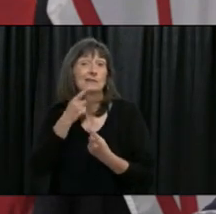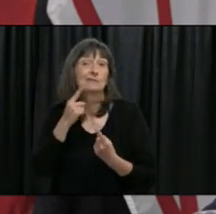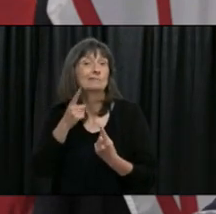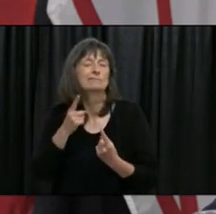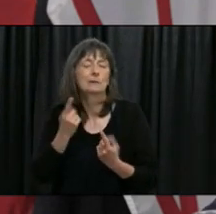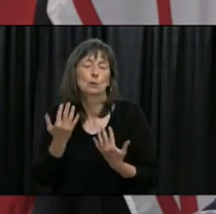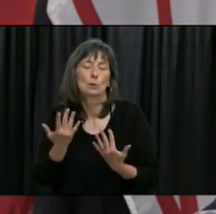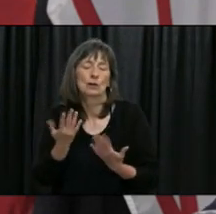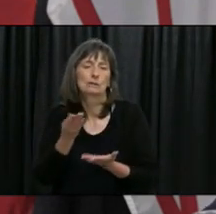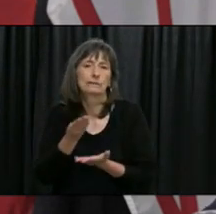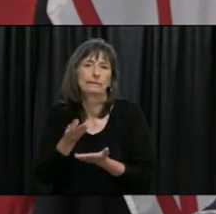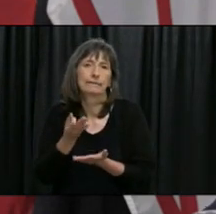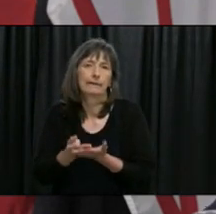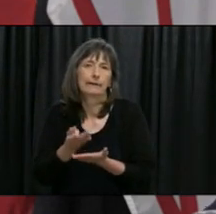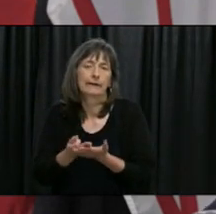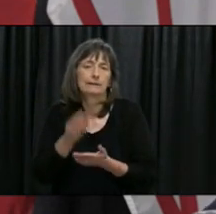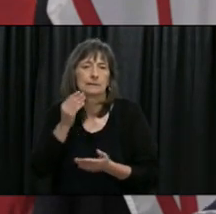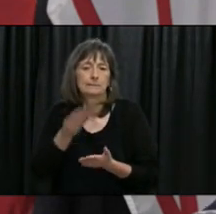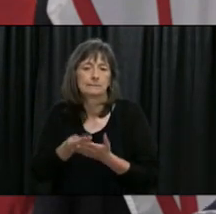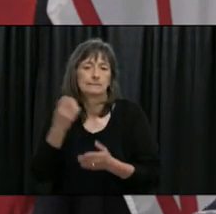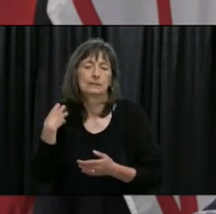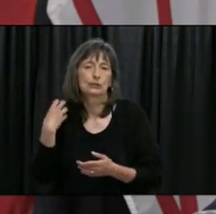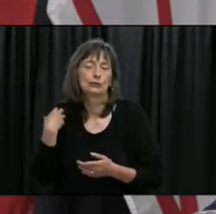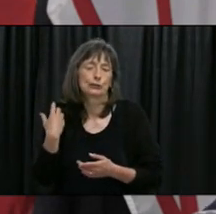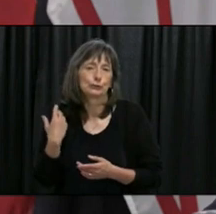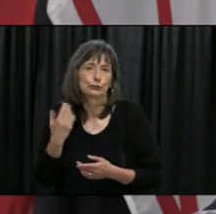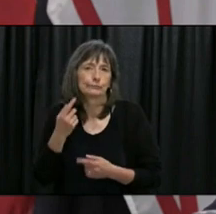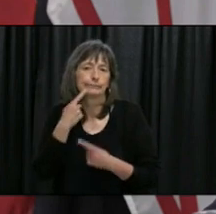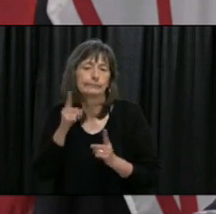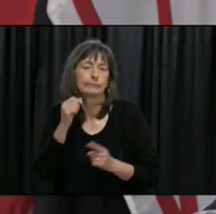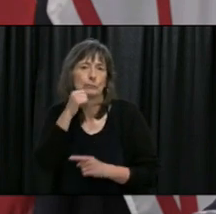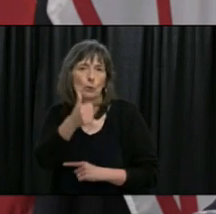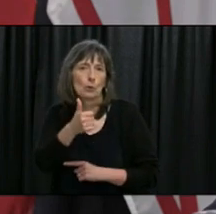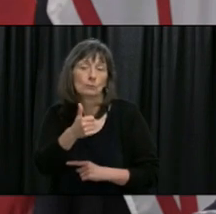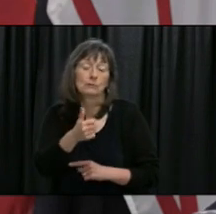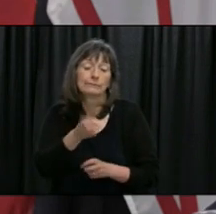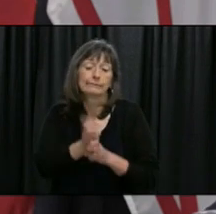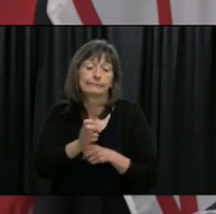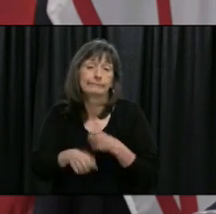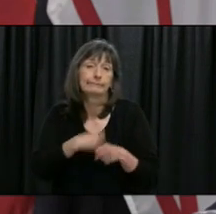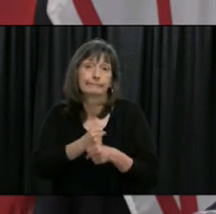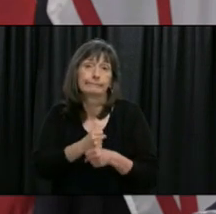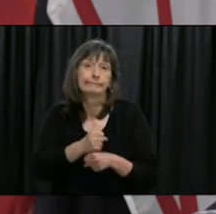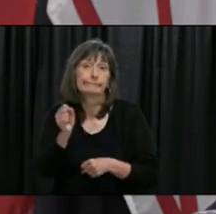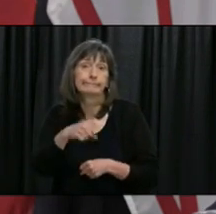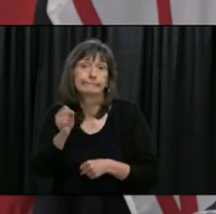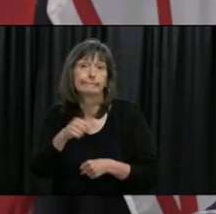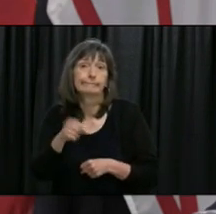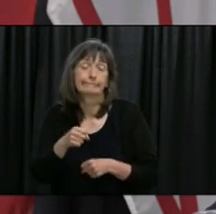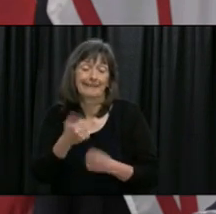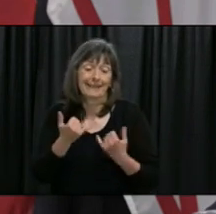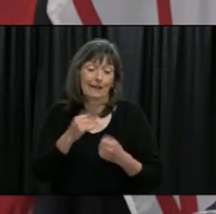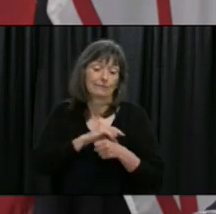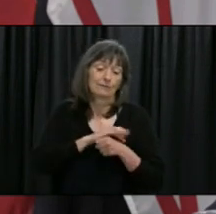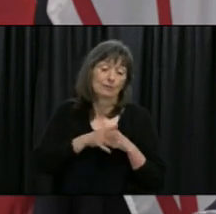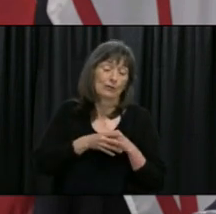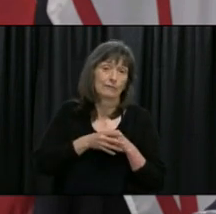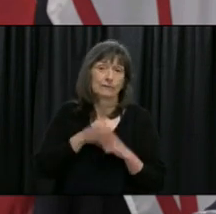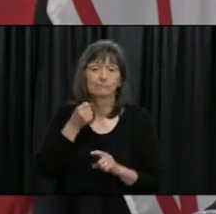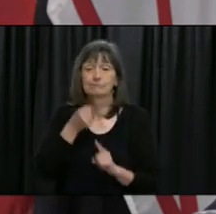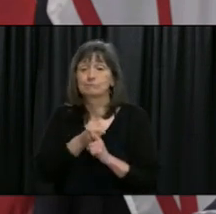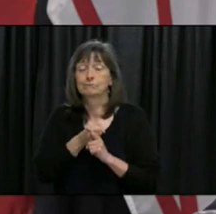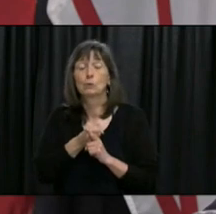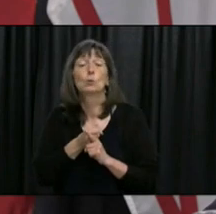finance deliver that news to the province but it's been a tough year for Newfoundland and Labrador and leading now coming out of this pandemic there's been without